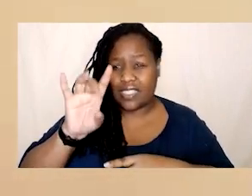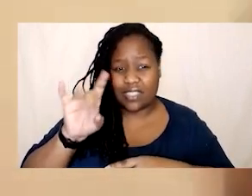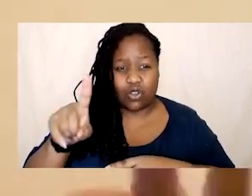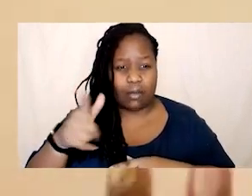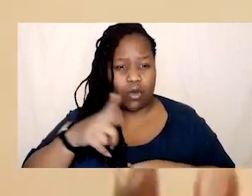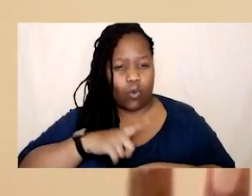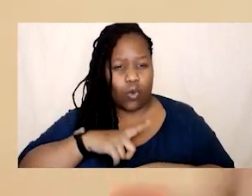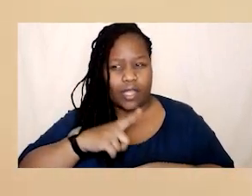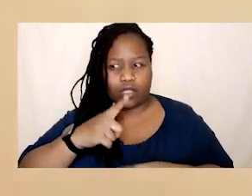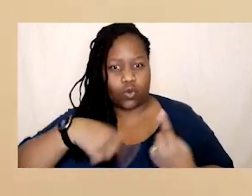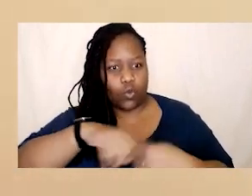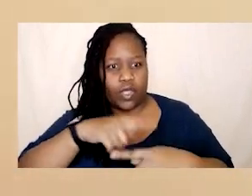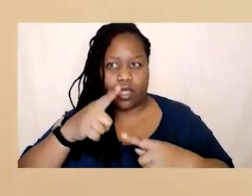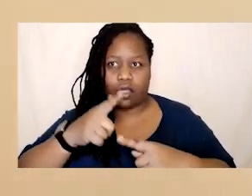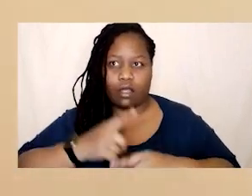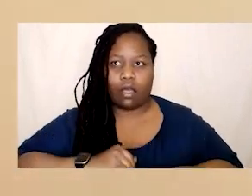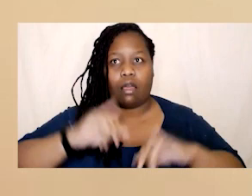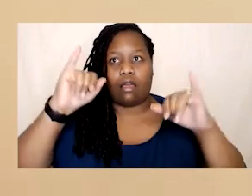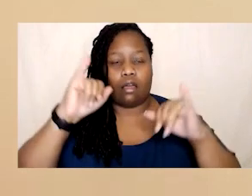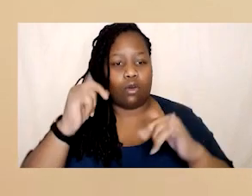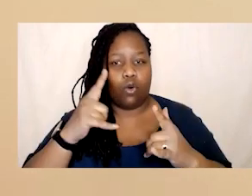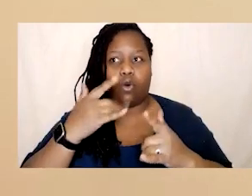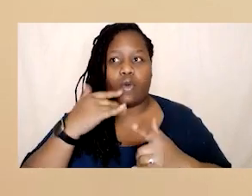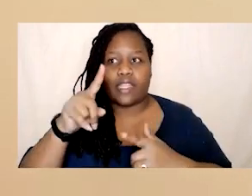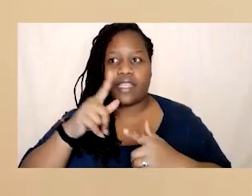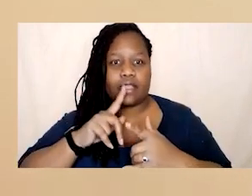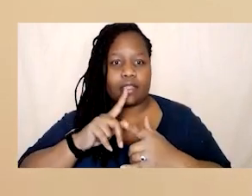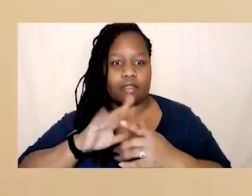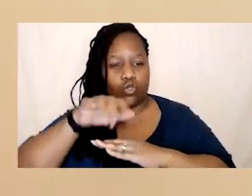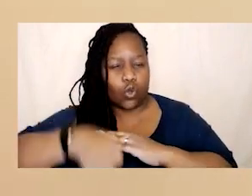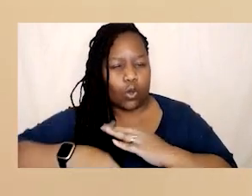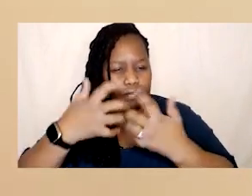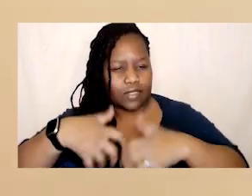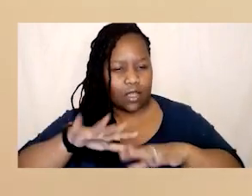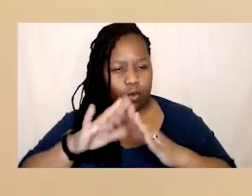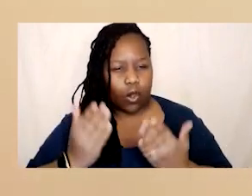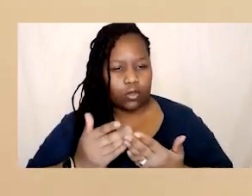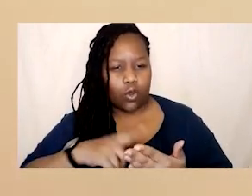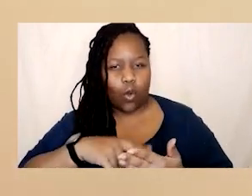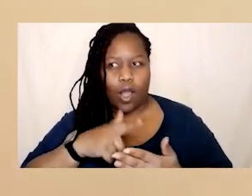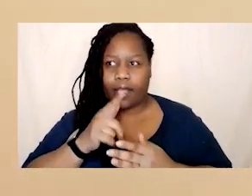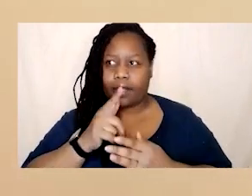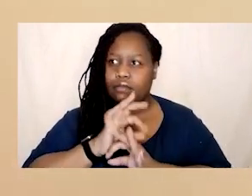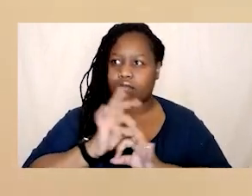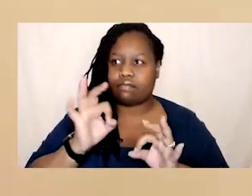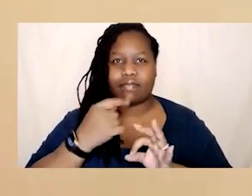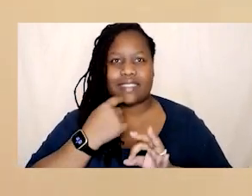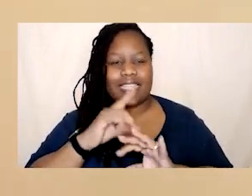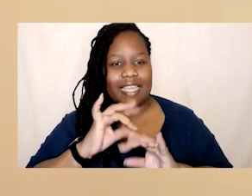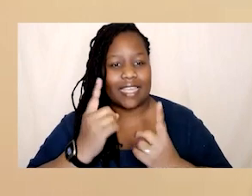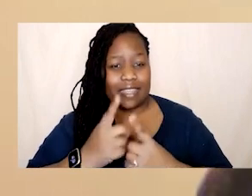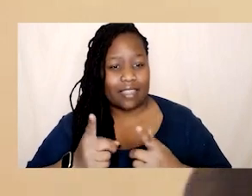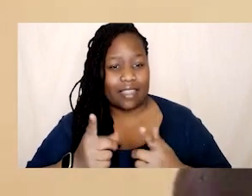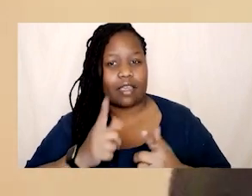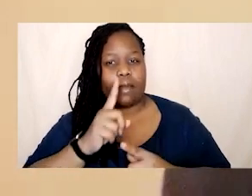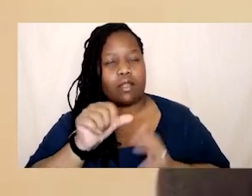starting a monopoly on in in in the tech world um the the the concern I do have about Elon Musk is that